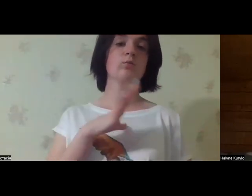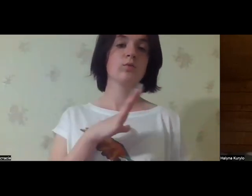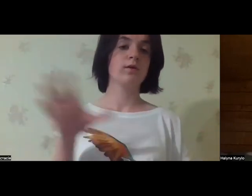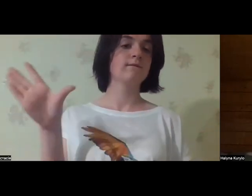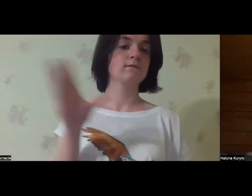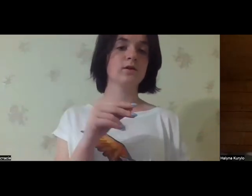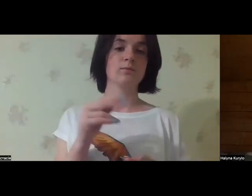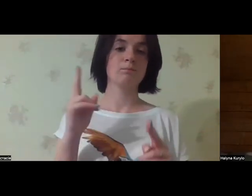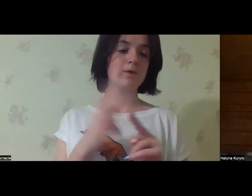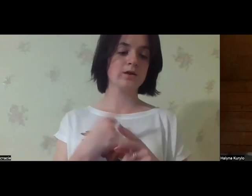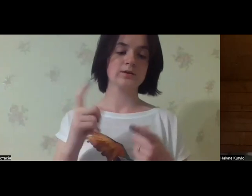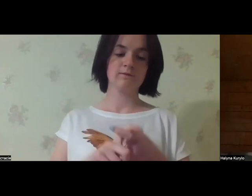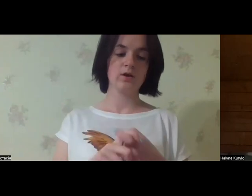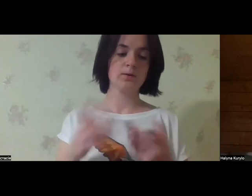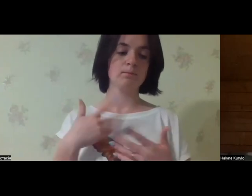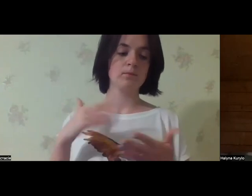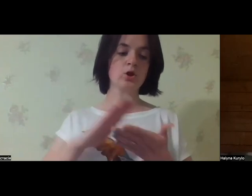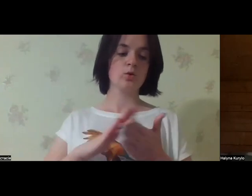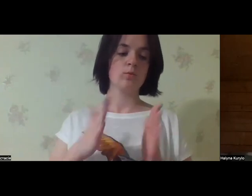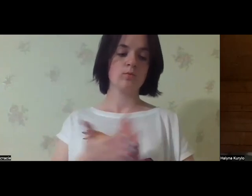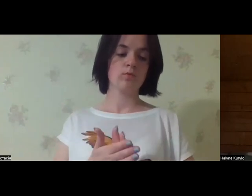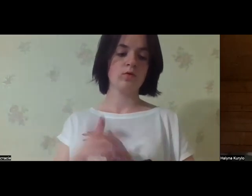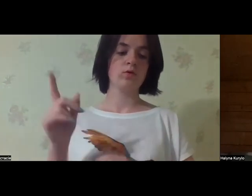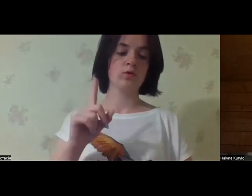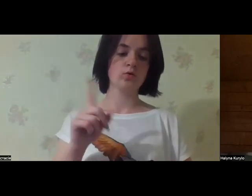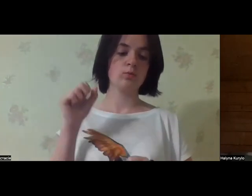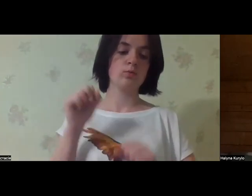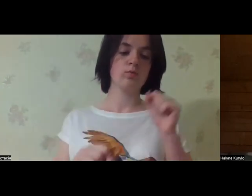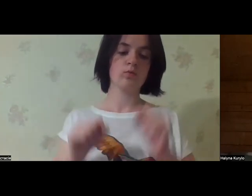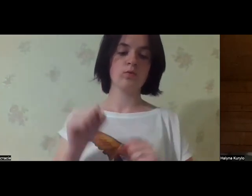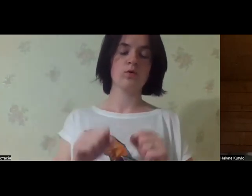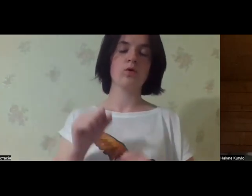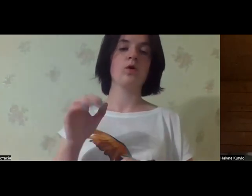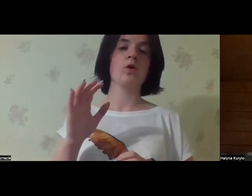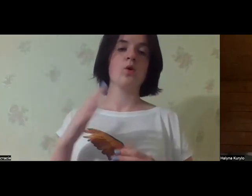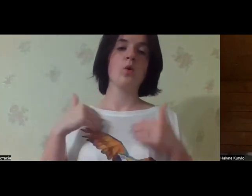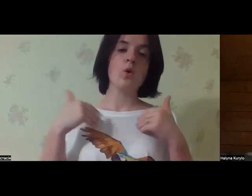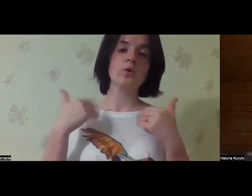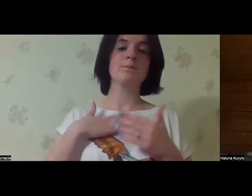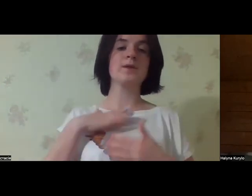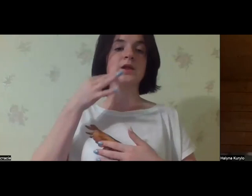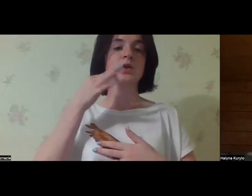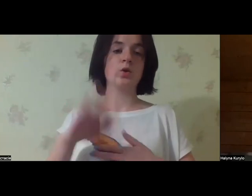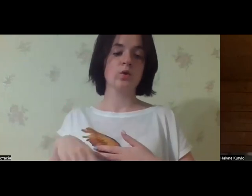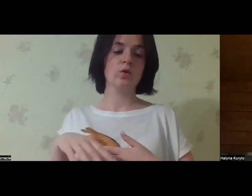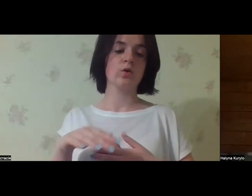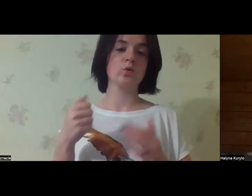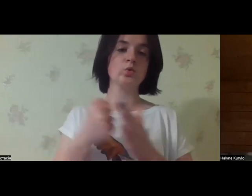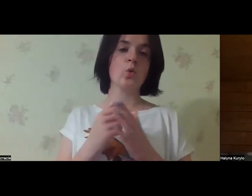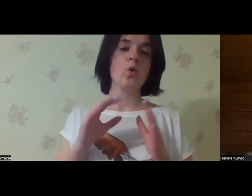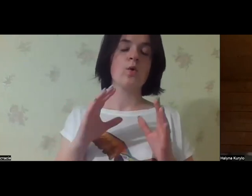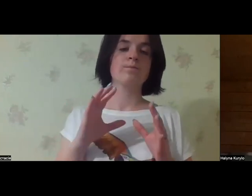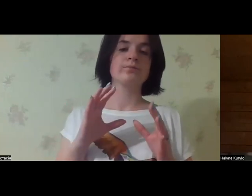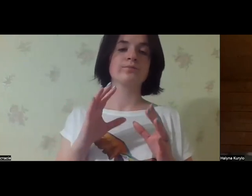I just joined because I didn't have the connection before, but we talked earlier, and we were saying that maybe